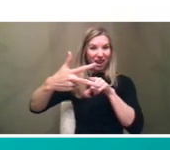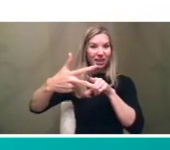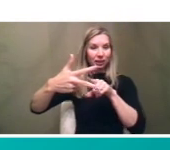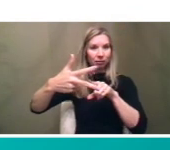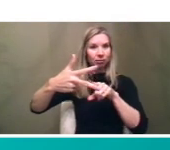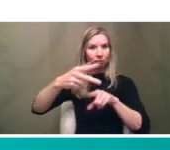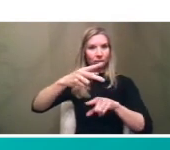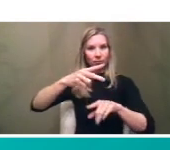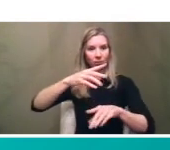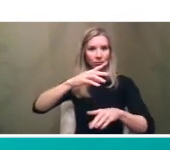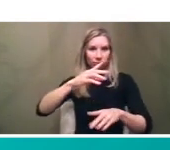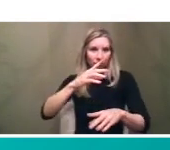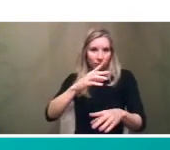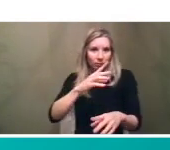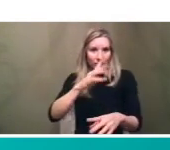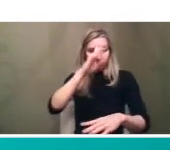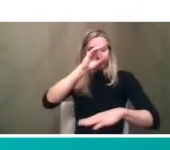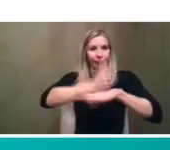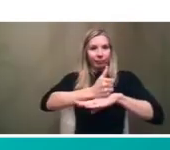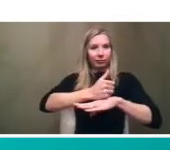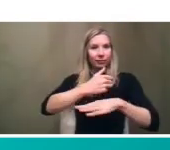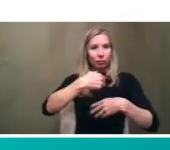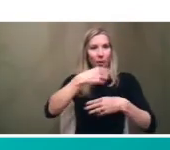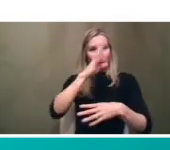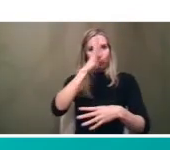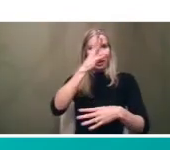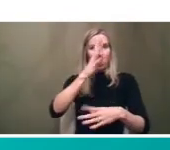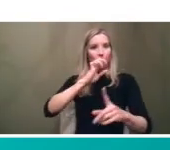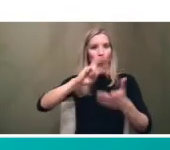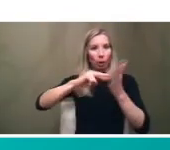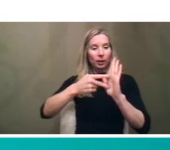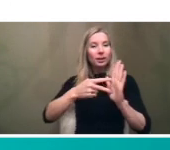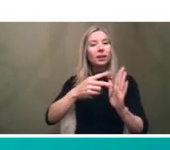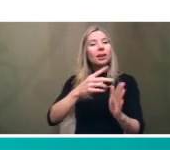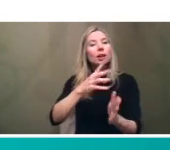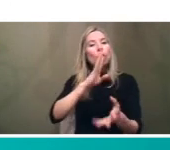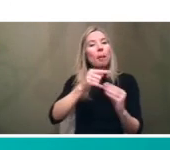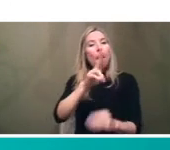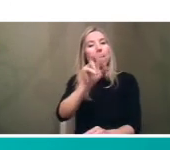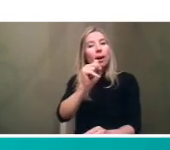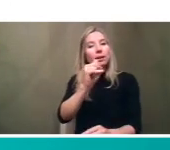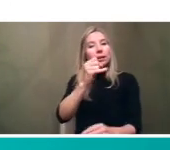really insistent on that when we talk about the bus revolution we talk about straight lines and so this idea that um transit service